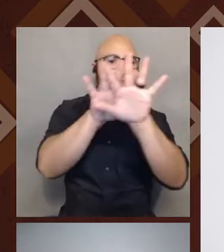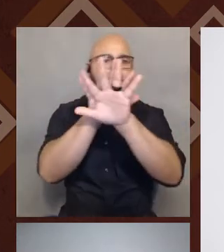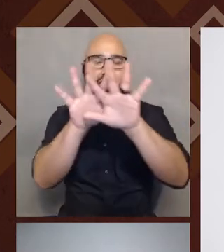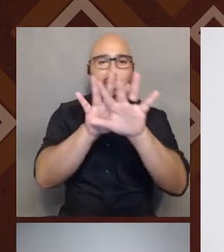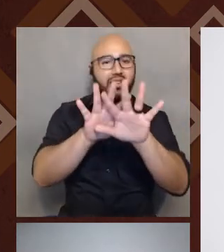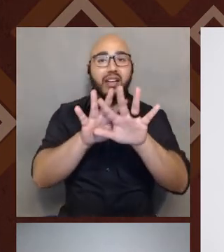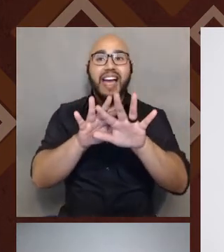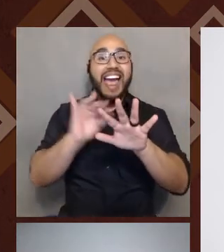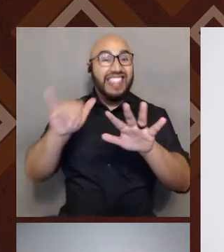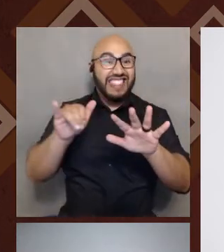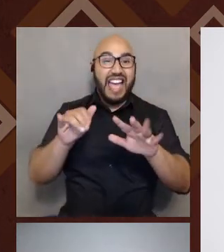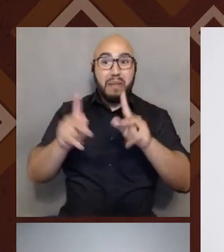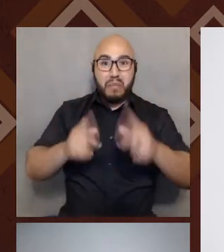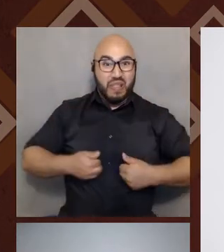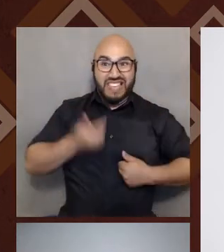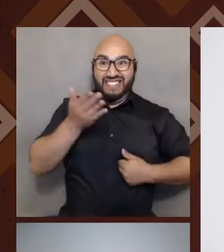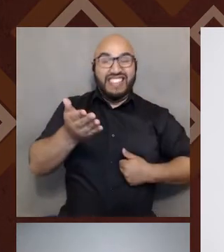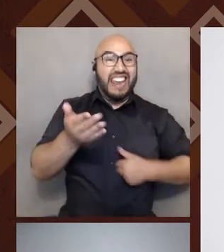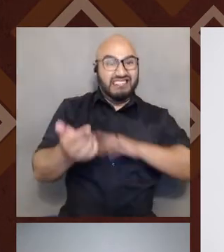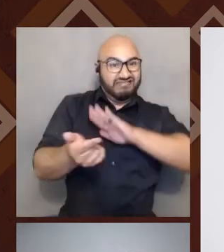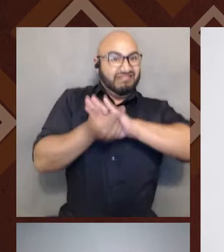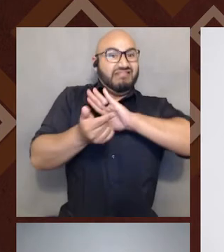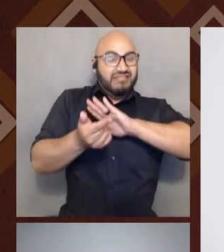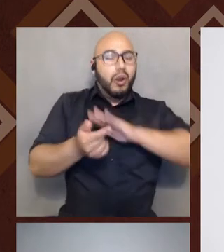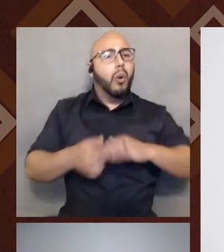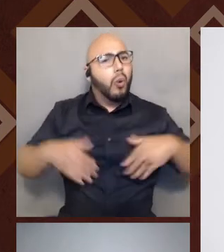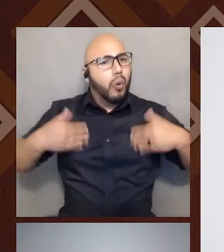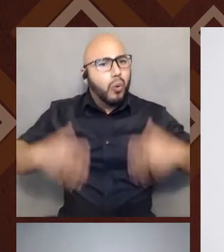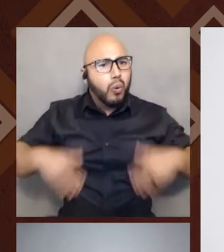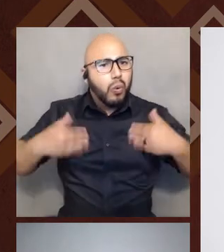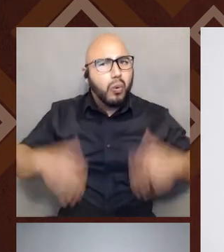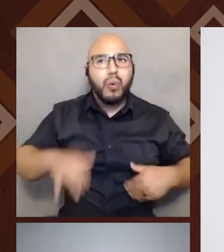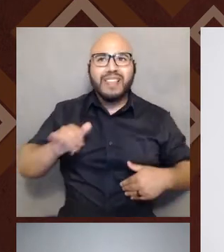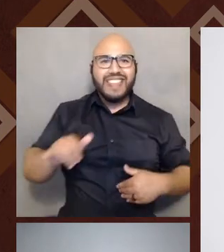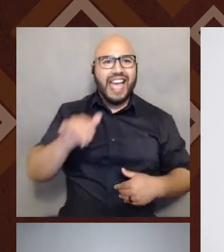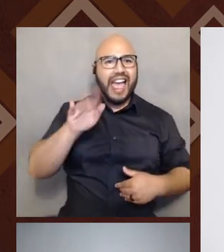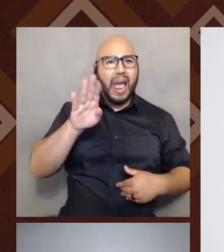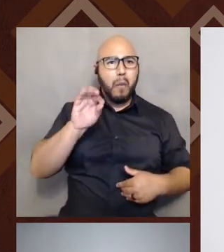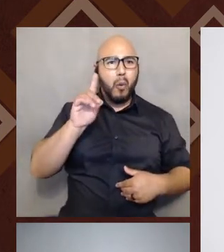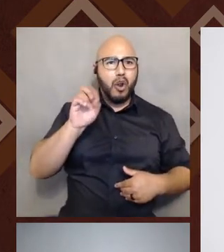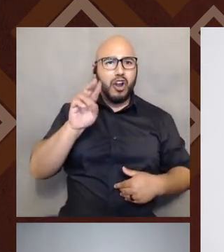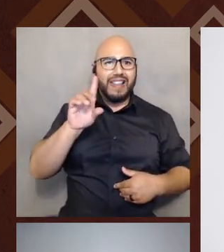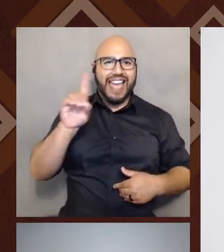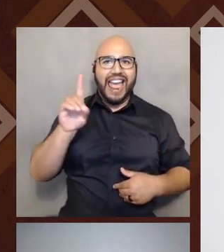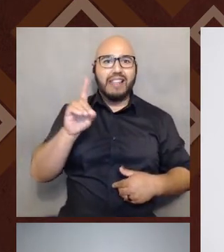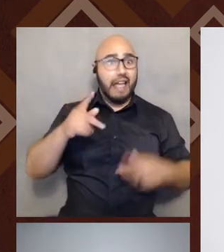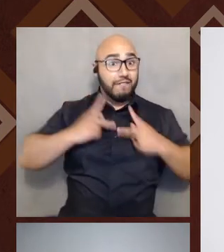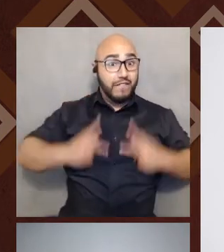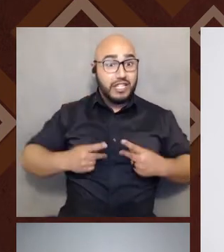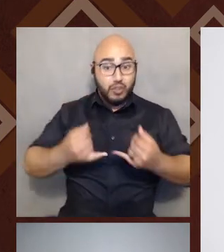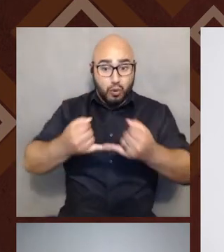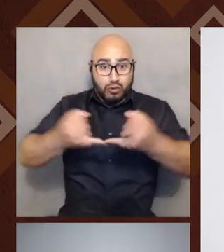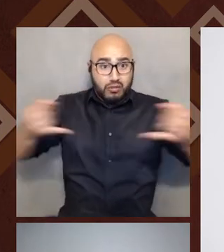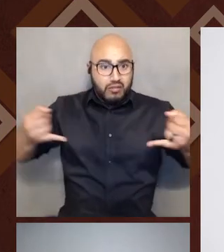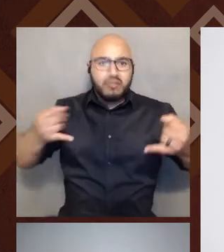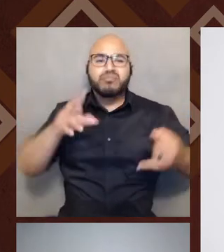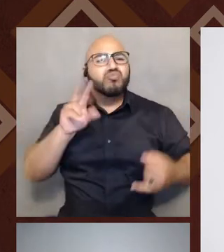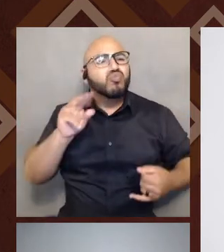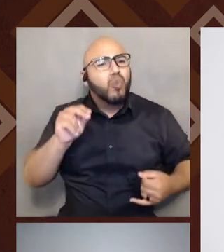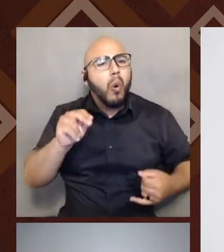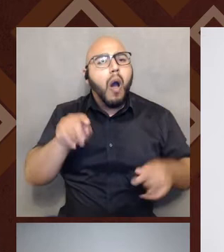This idea of borderlands is not just the physical border she's referencing. She's also talking about this kind of